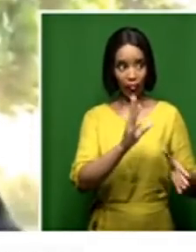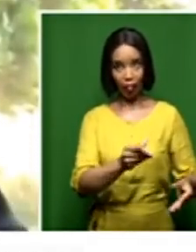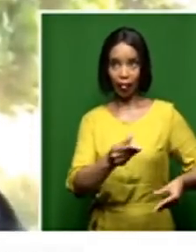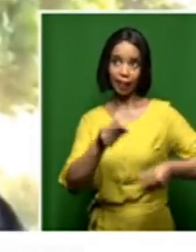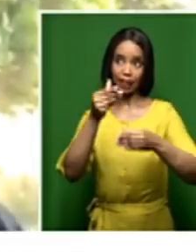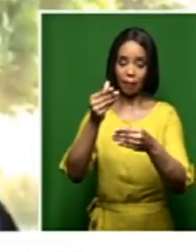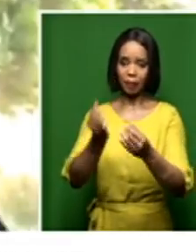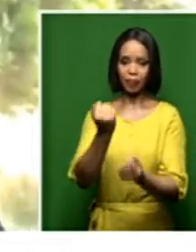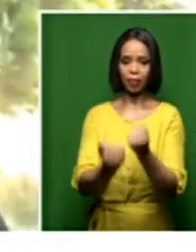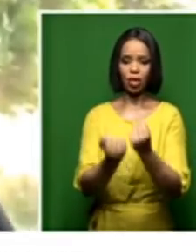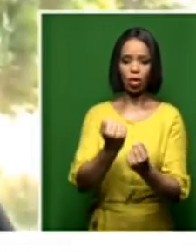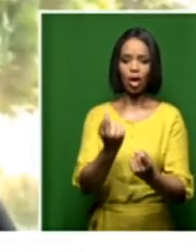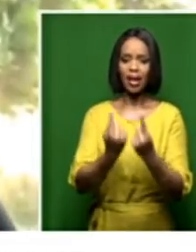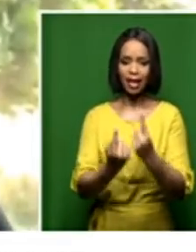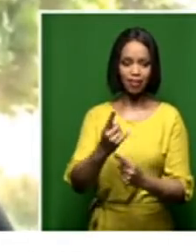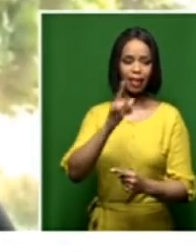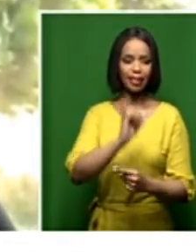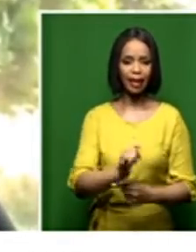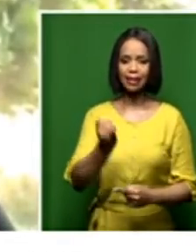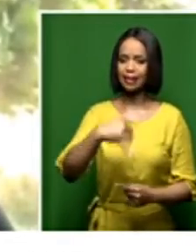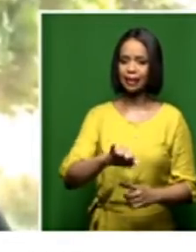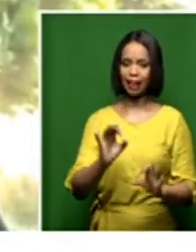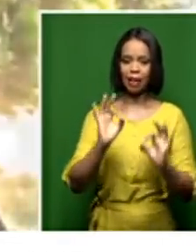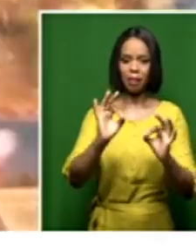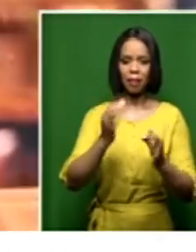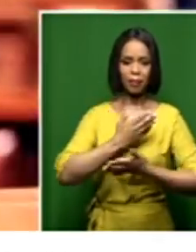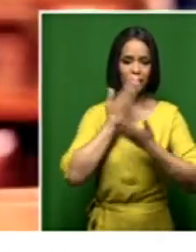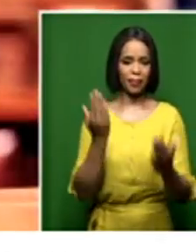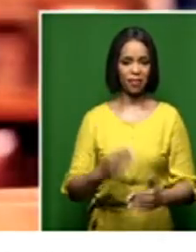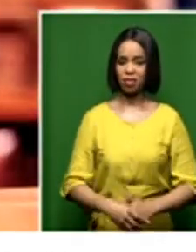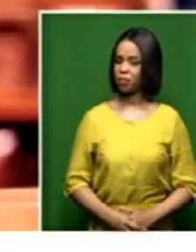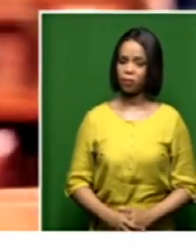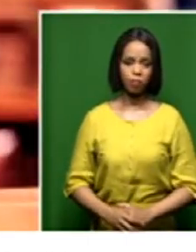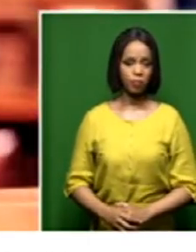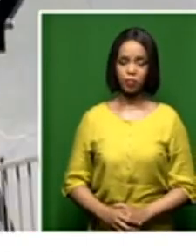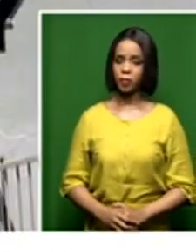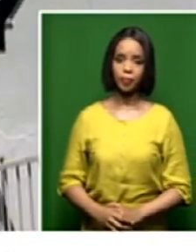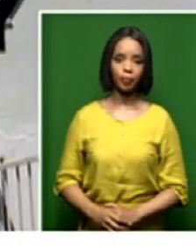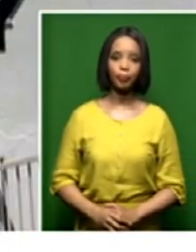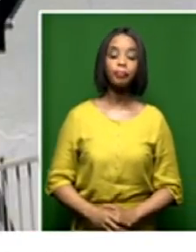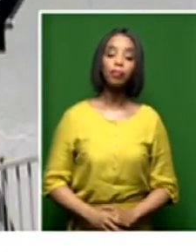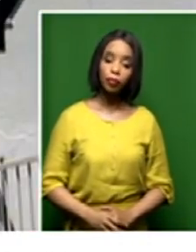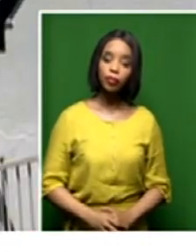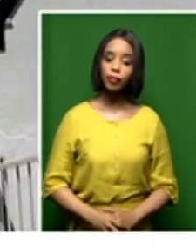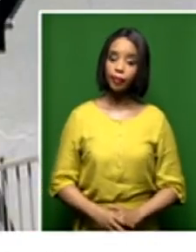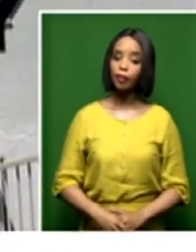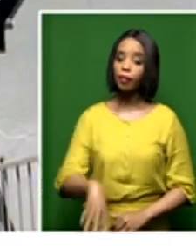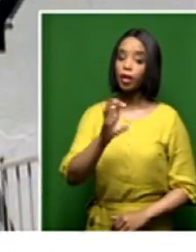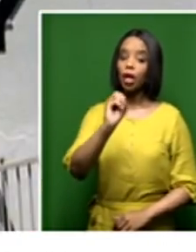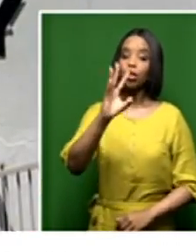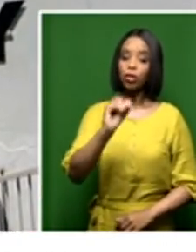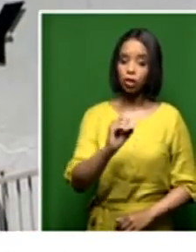you found wanting. So, you know, to that point, you have now asked that